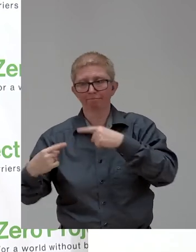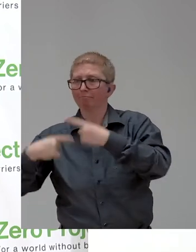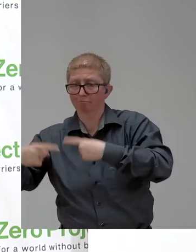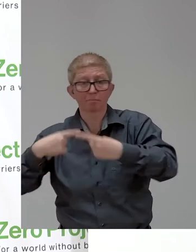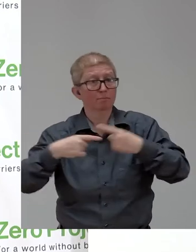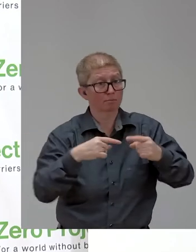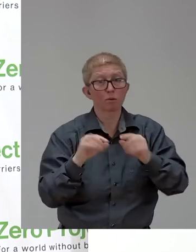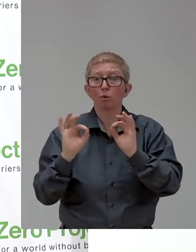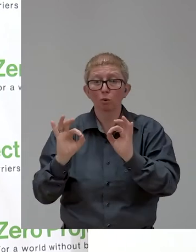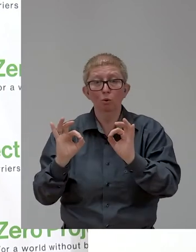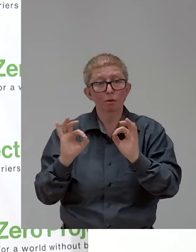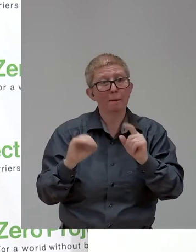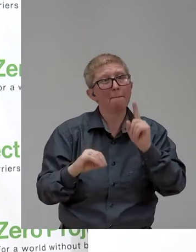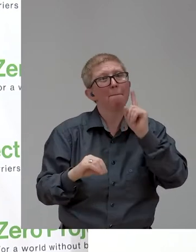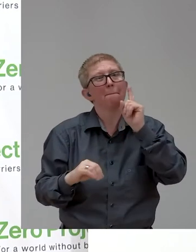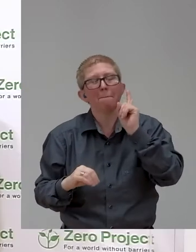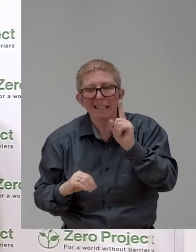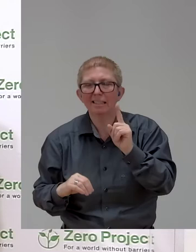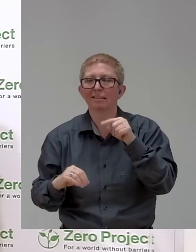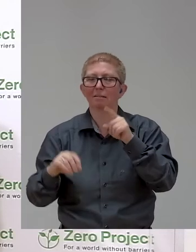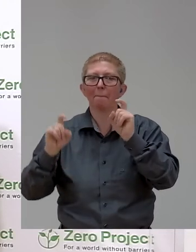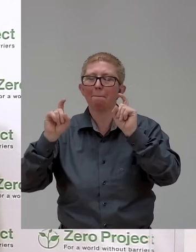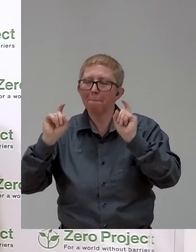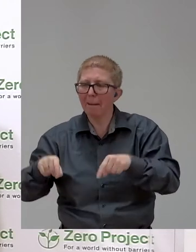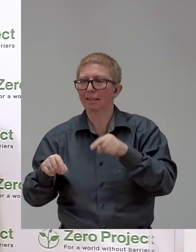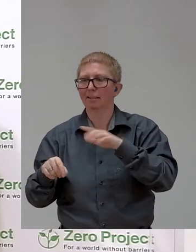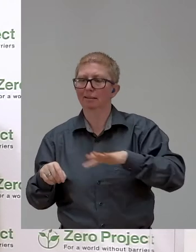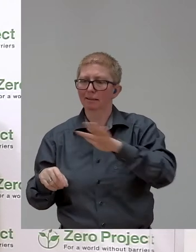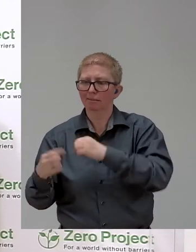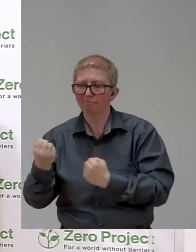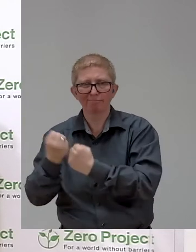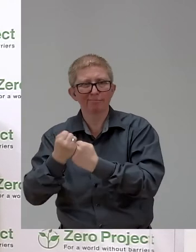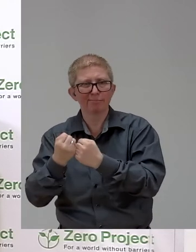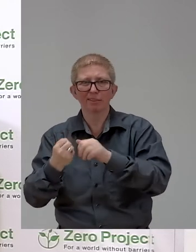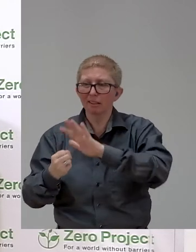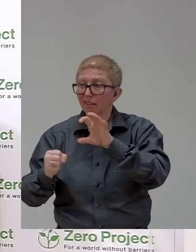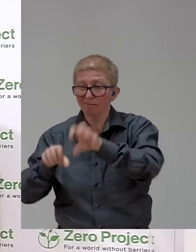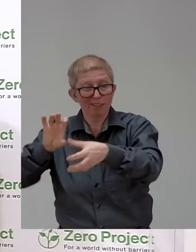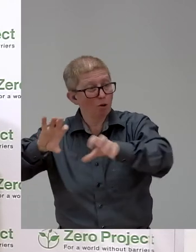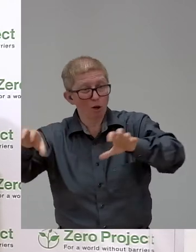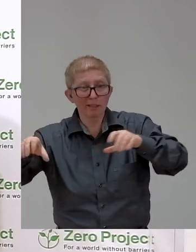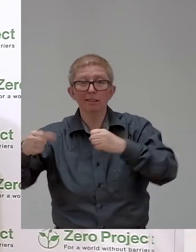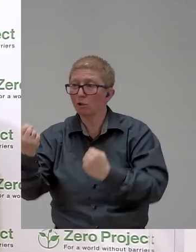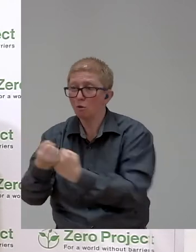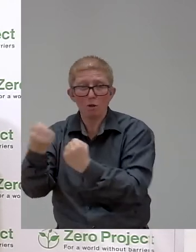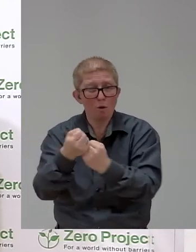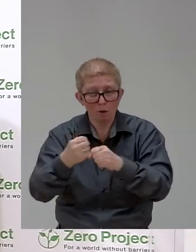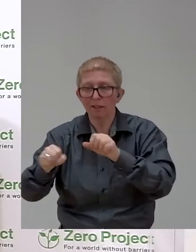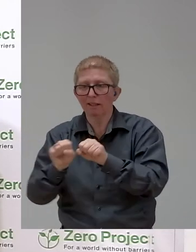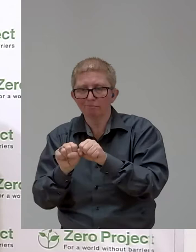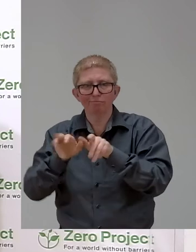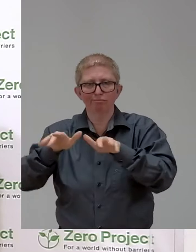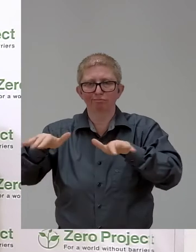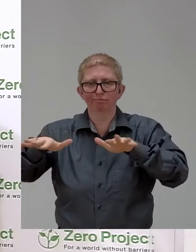regions and for all people who need it. And the third important thing I think is, and it is